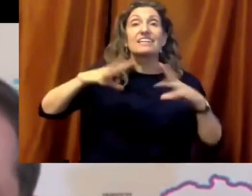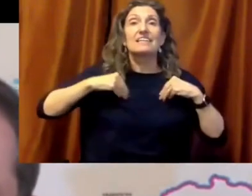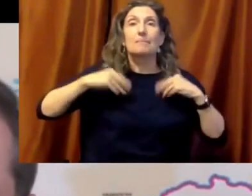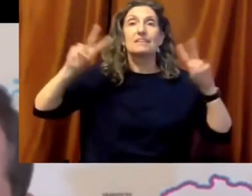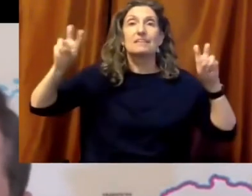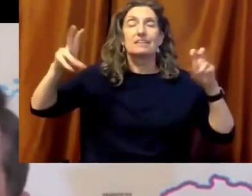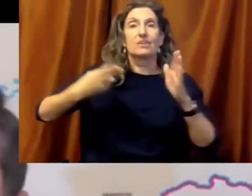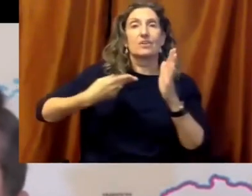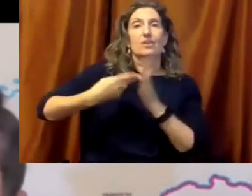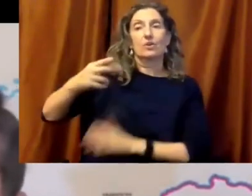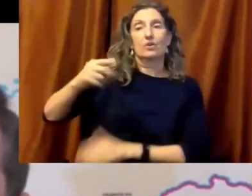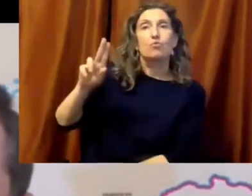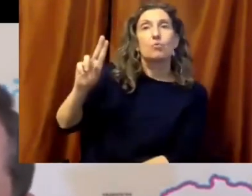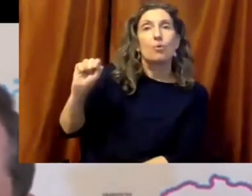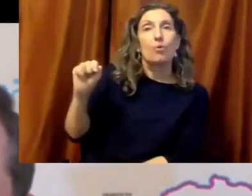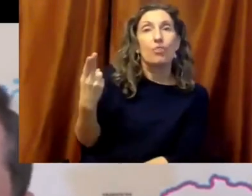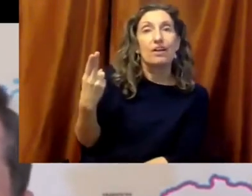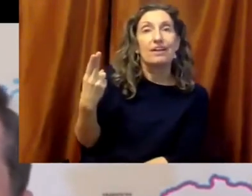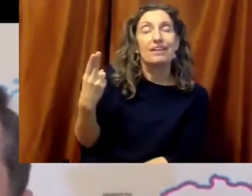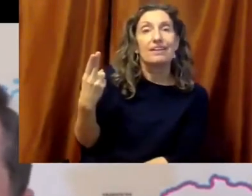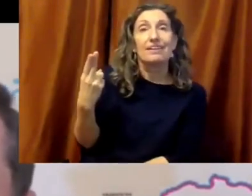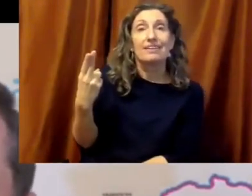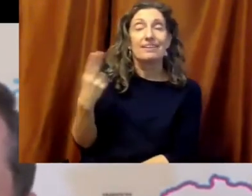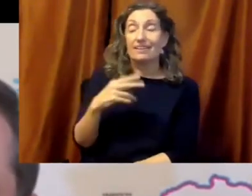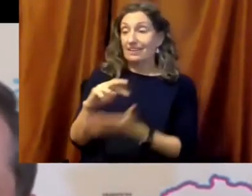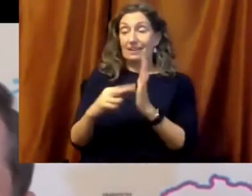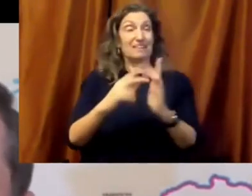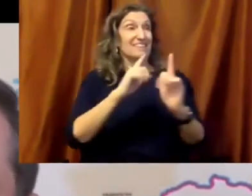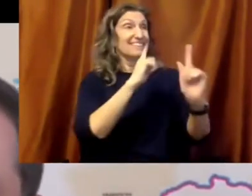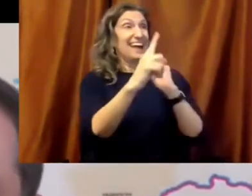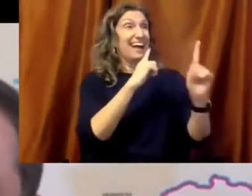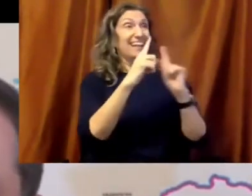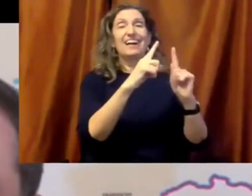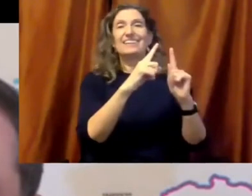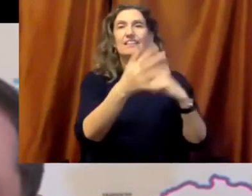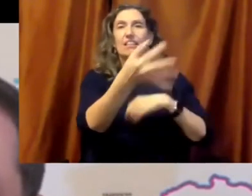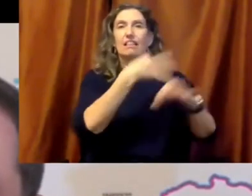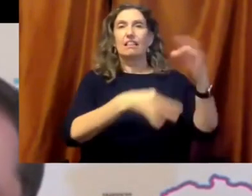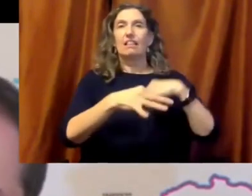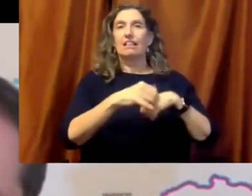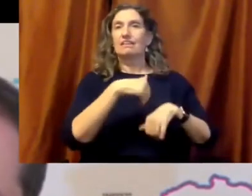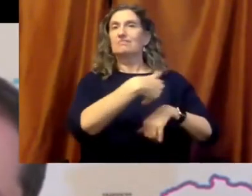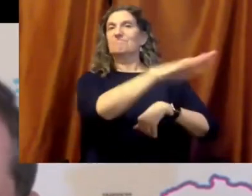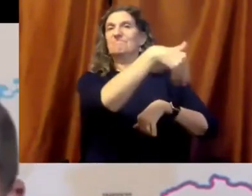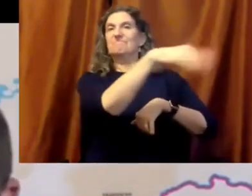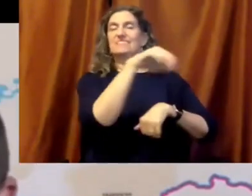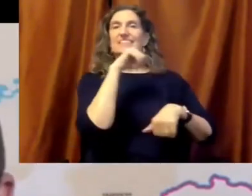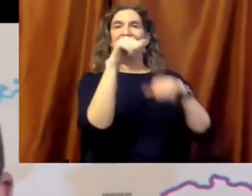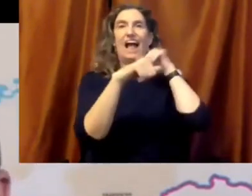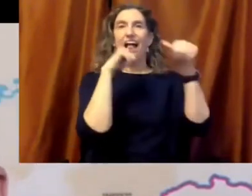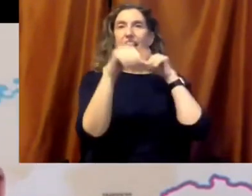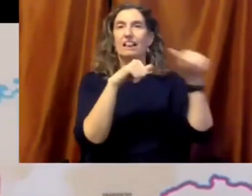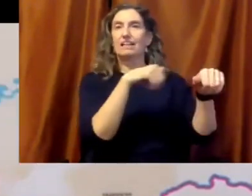hit nations, including the US, have been led by anti-science authoritarians who've encouraged their followers to